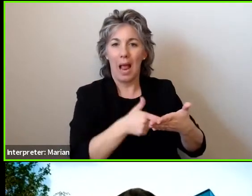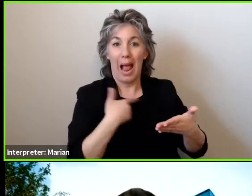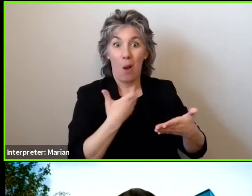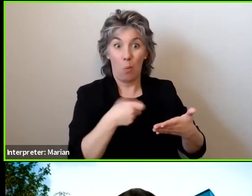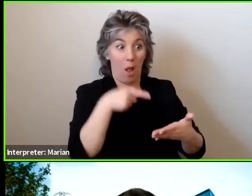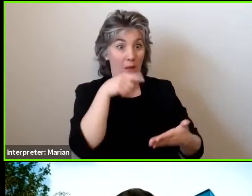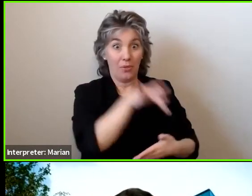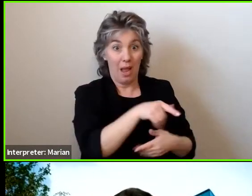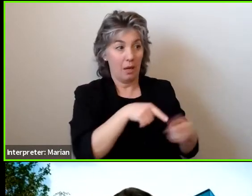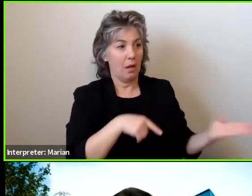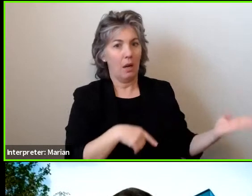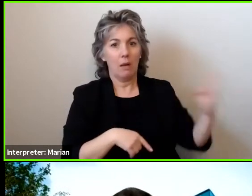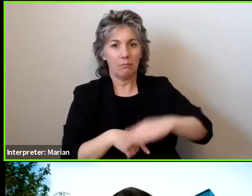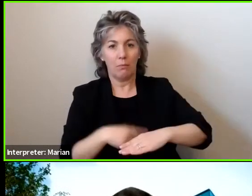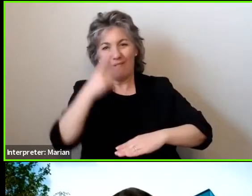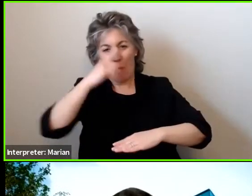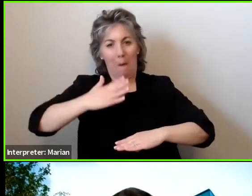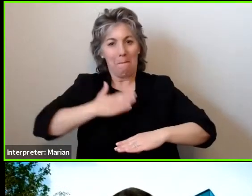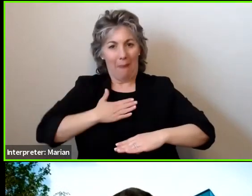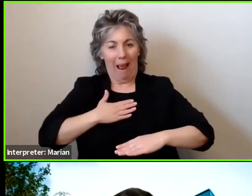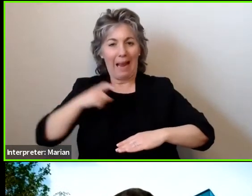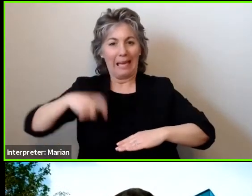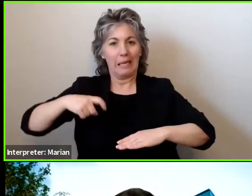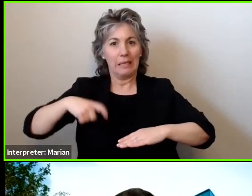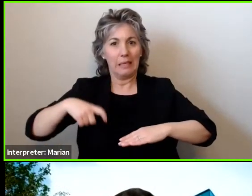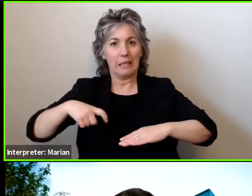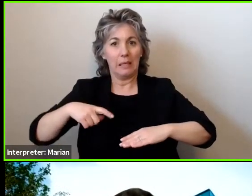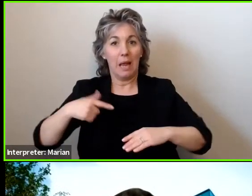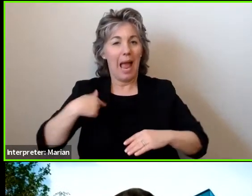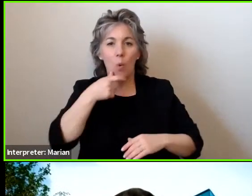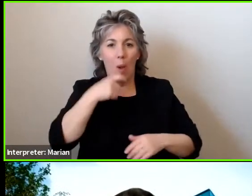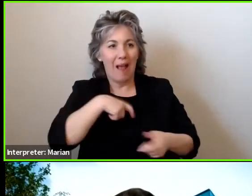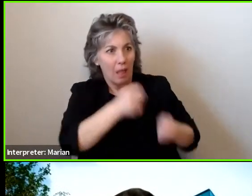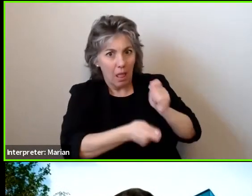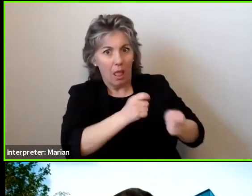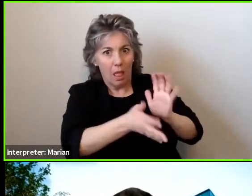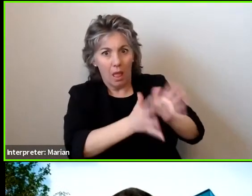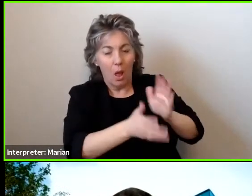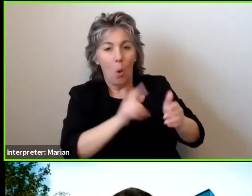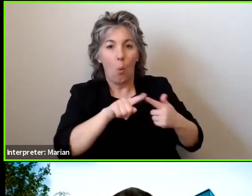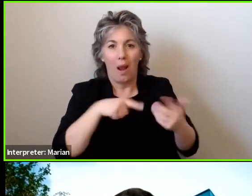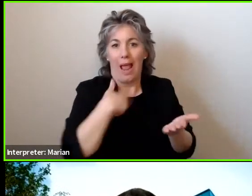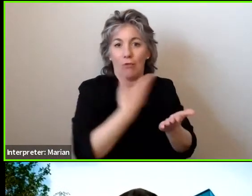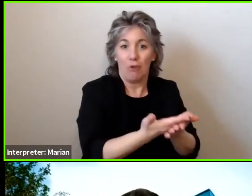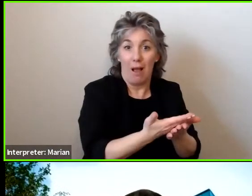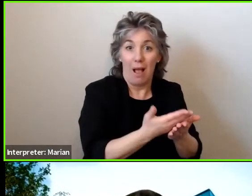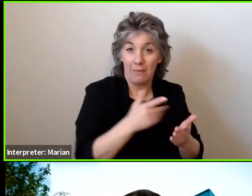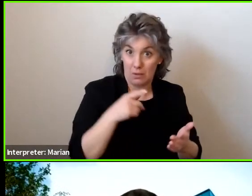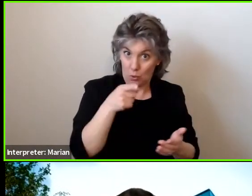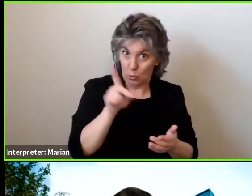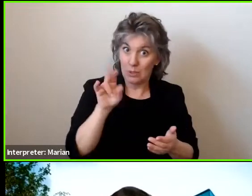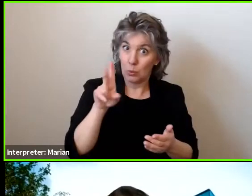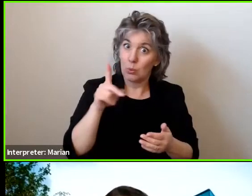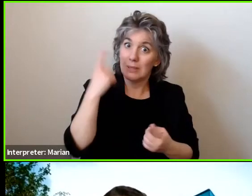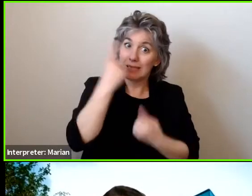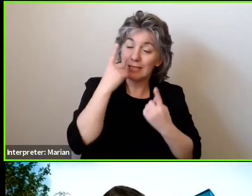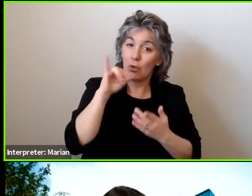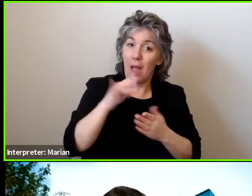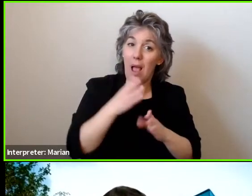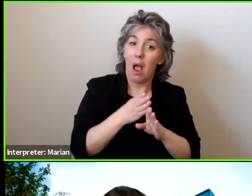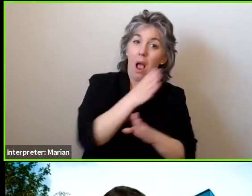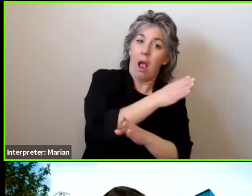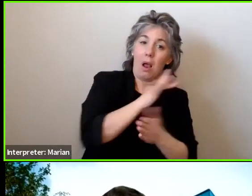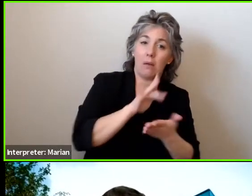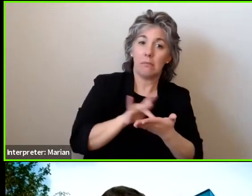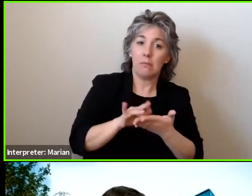so that I don't have to try to do that when the vehicle arrives. Are those the kinds of things that are being looked at? So that's definitely